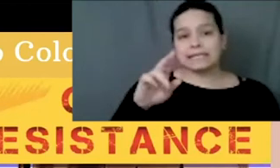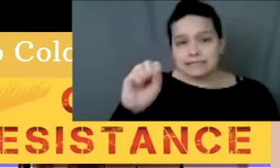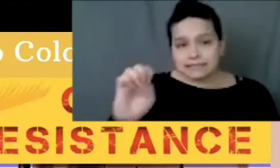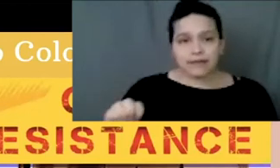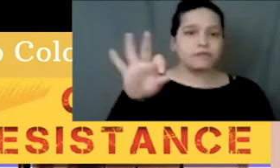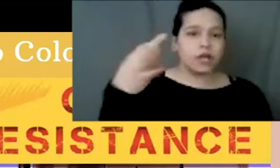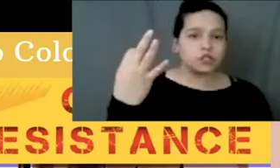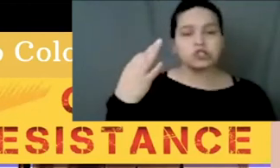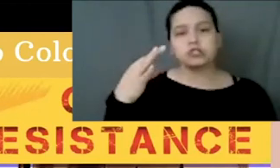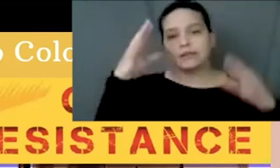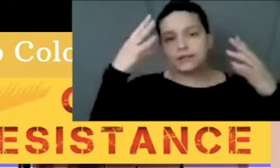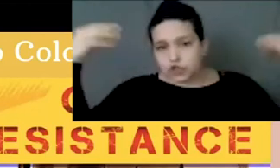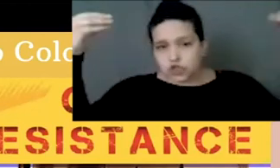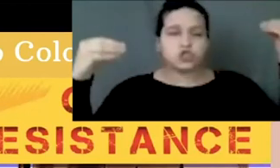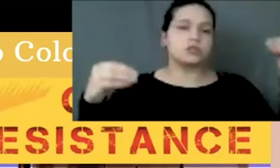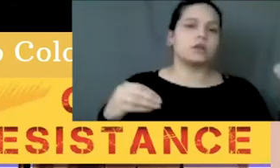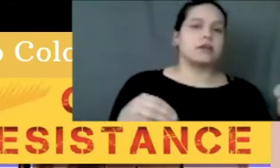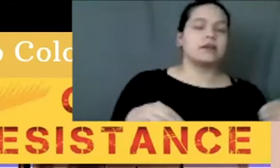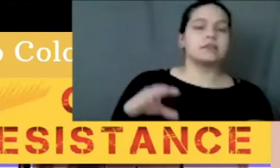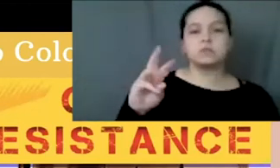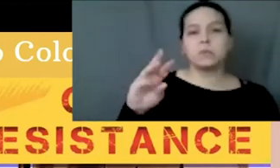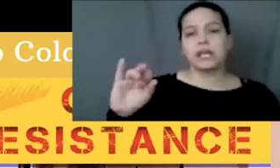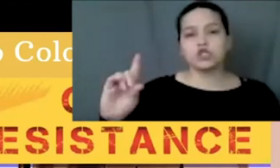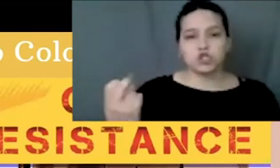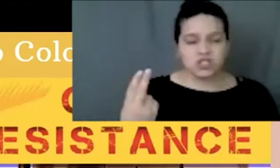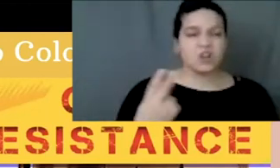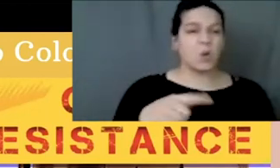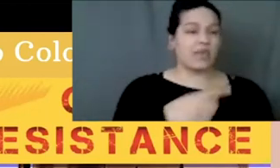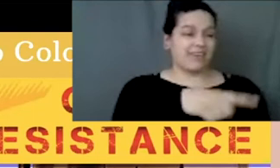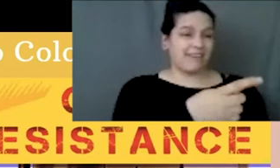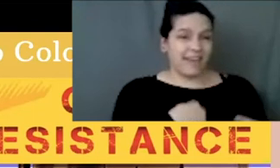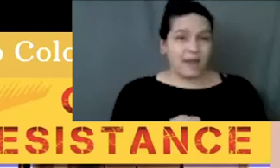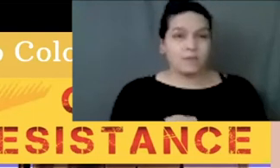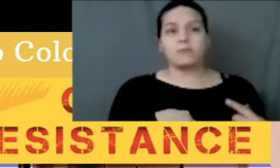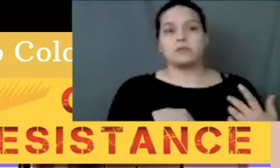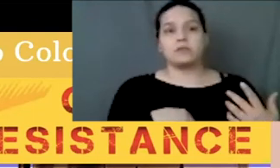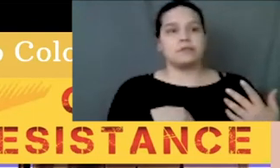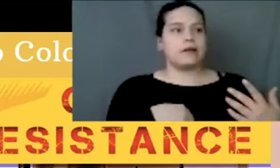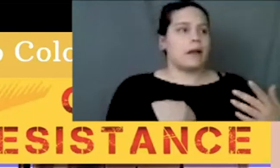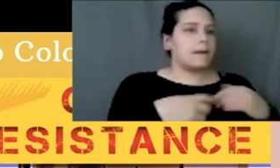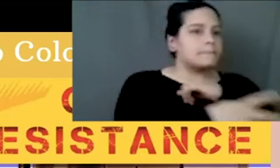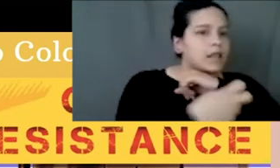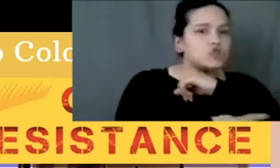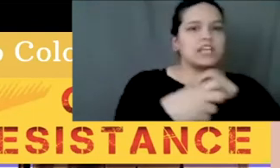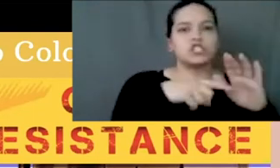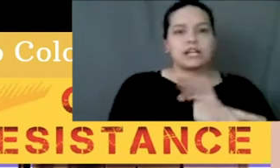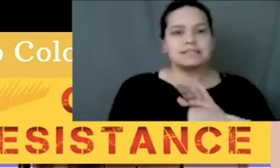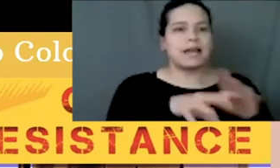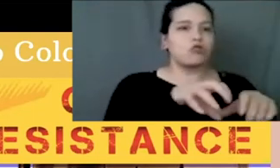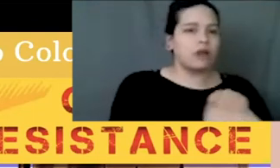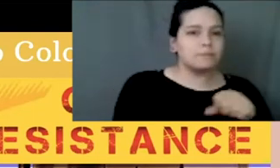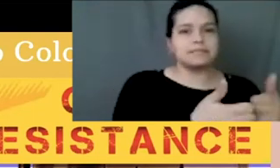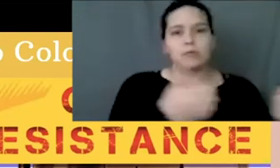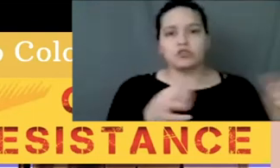And when they came, they brought pillagery, genocide, rape, separation from family and sovereign land,